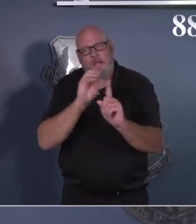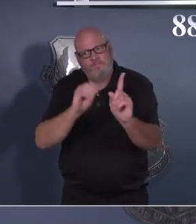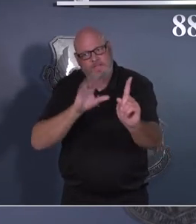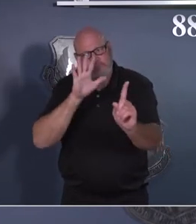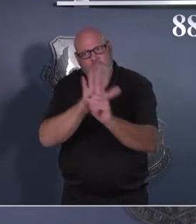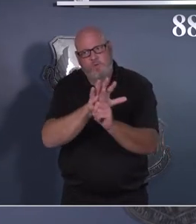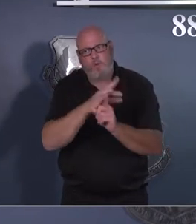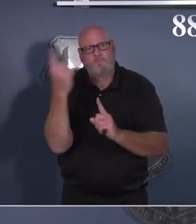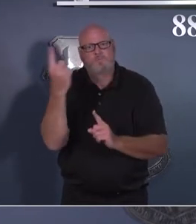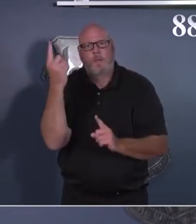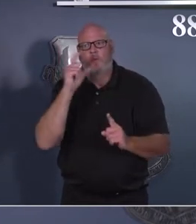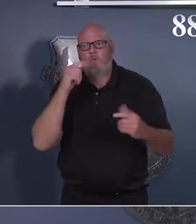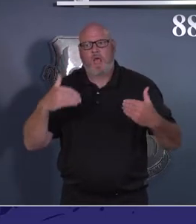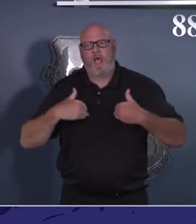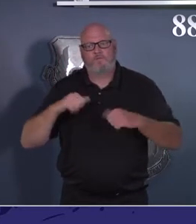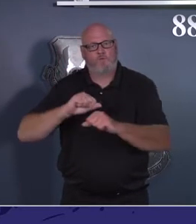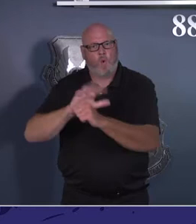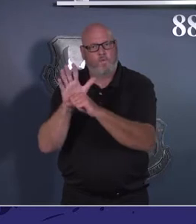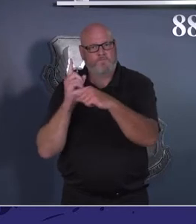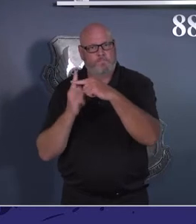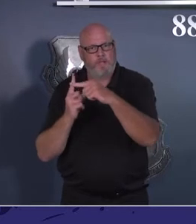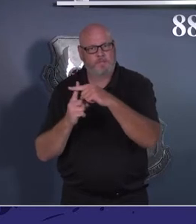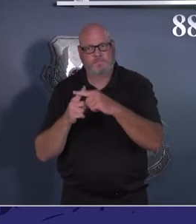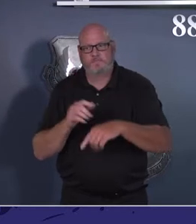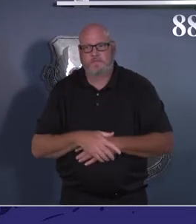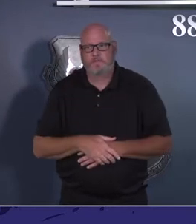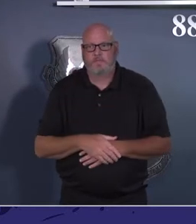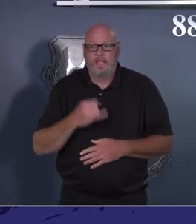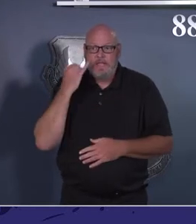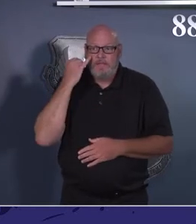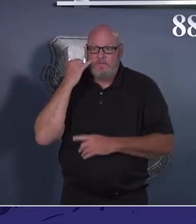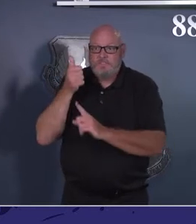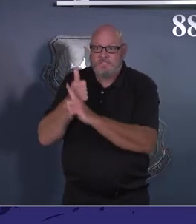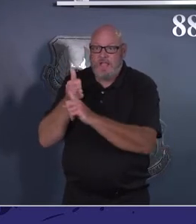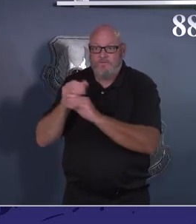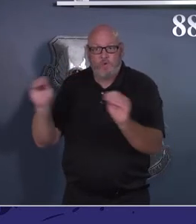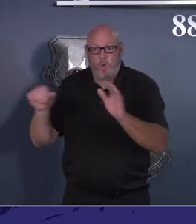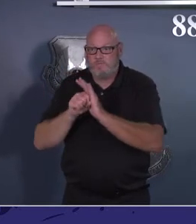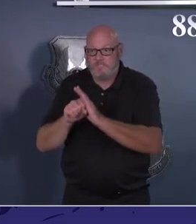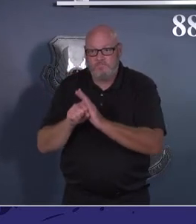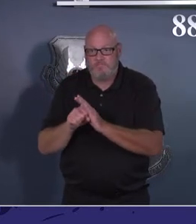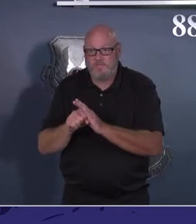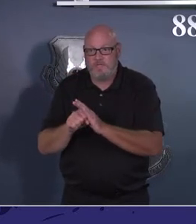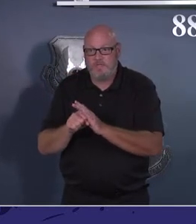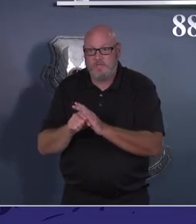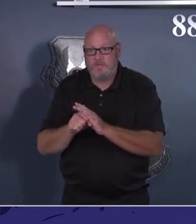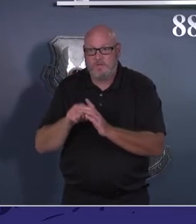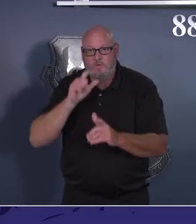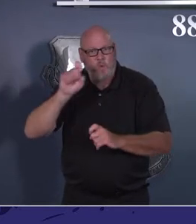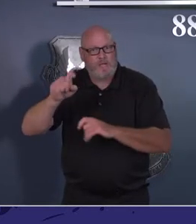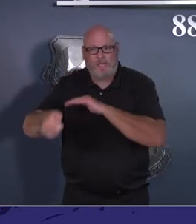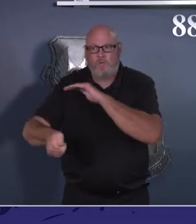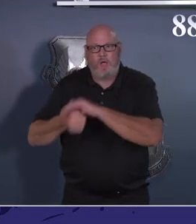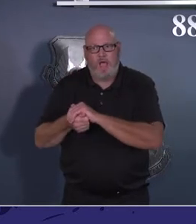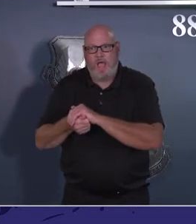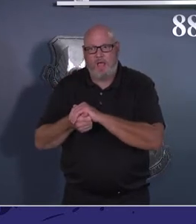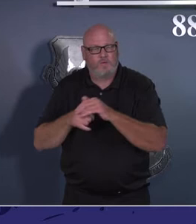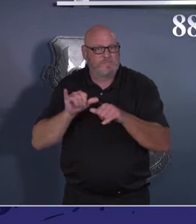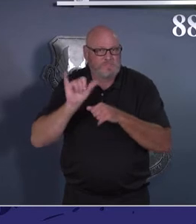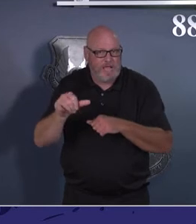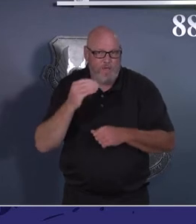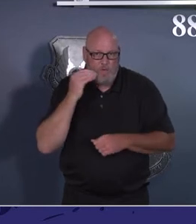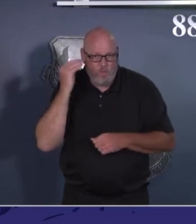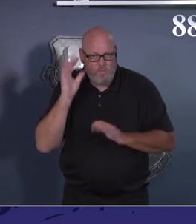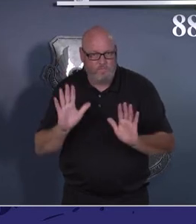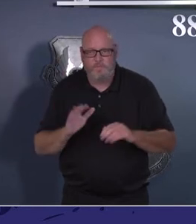you do not need to quarantine. If you start, though, to experience symptoms, then you should get a COVID-19 test and isolate until